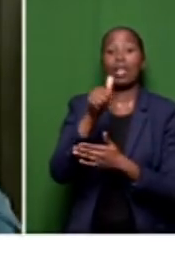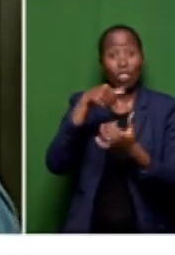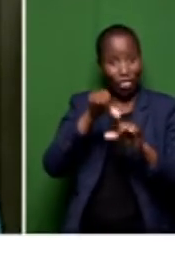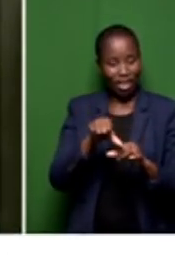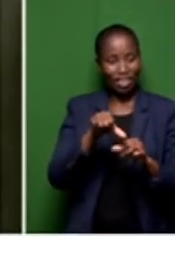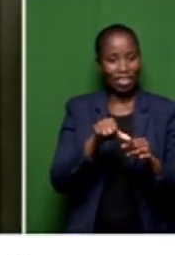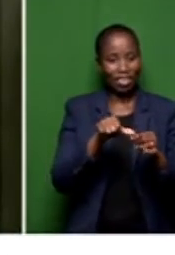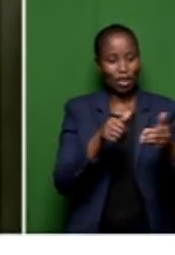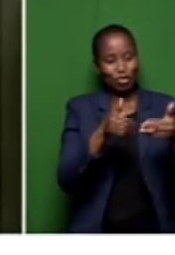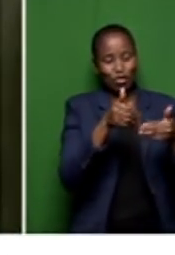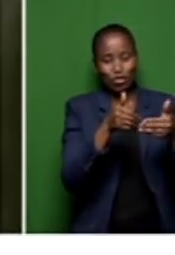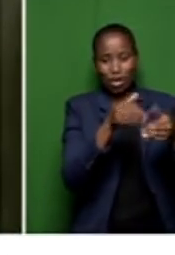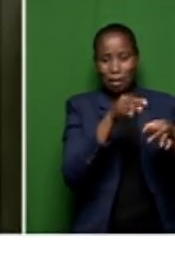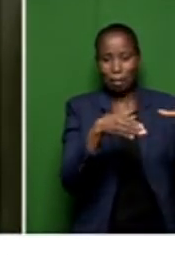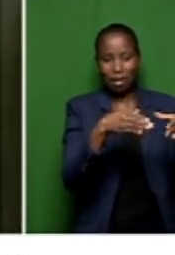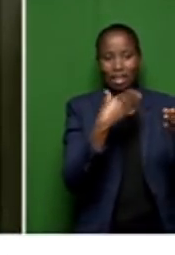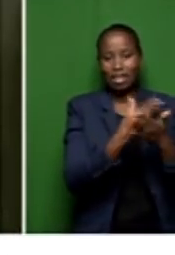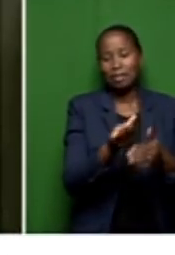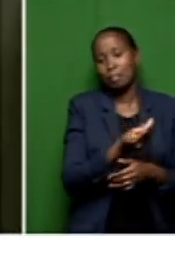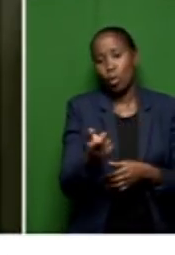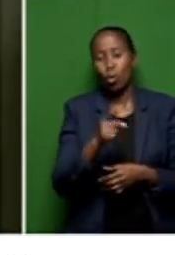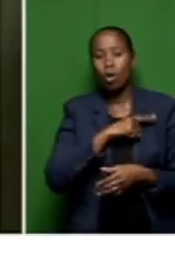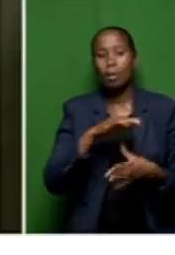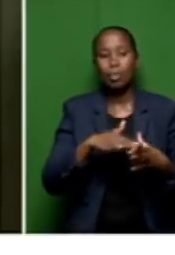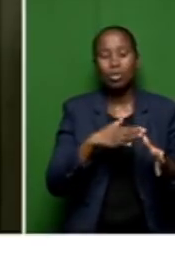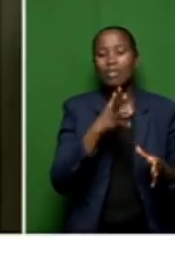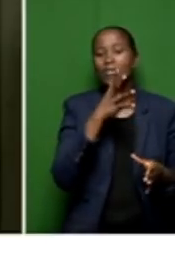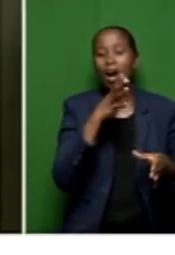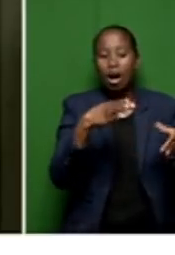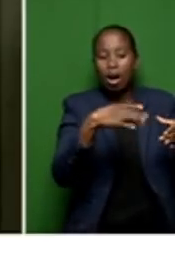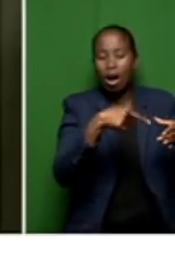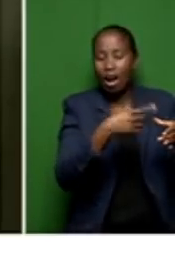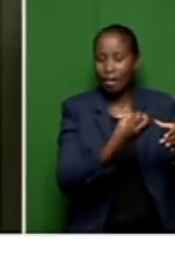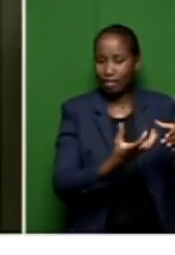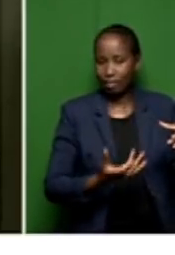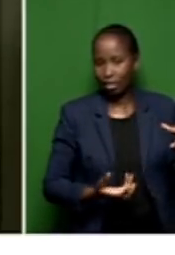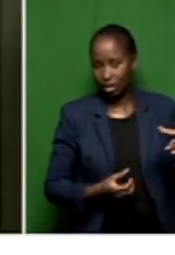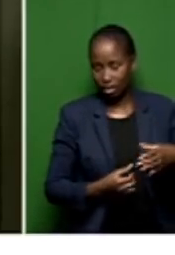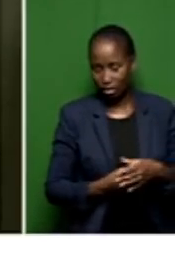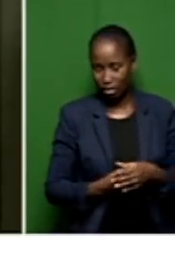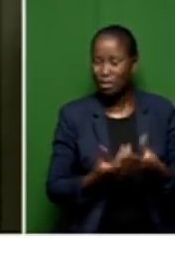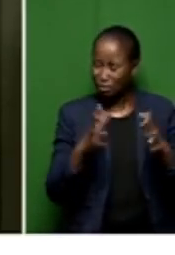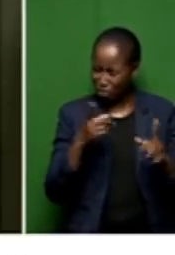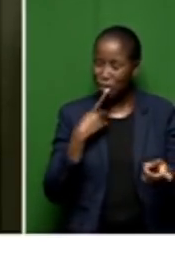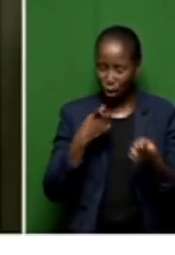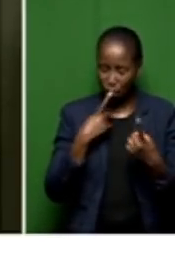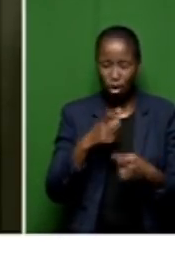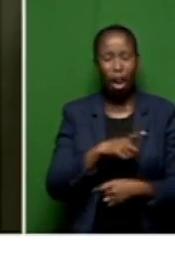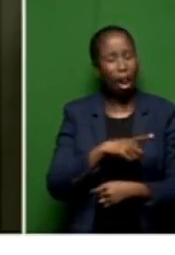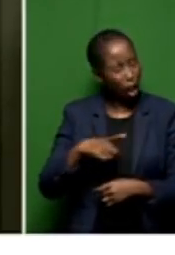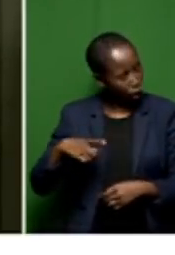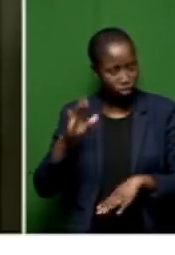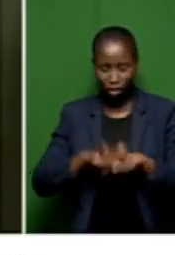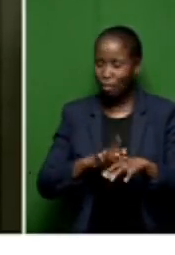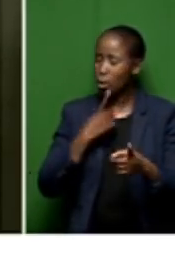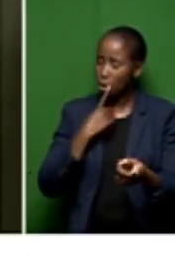will overcome us, or dominate, because there are many. Yeah, we've been crying for a long time for this wasteful